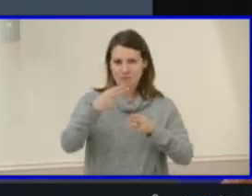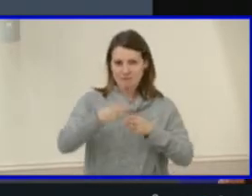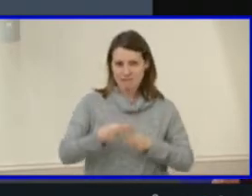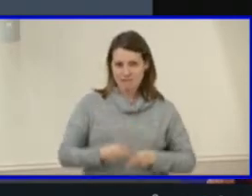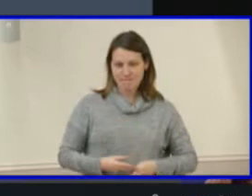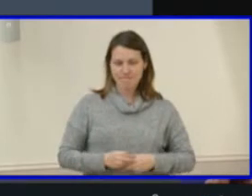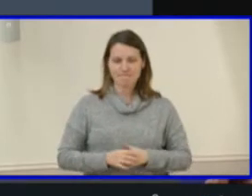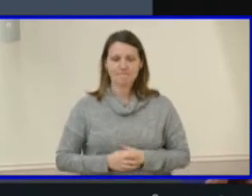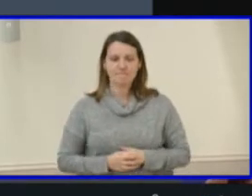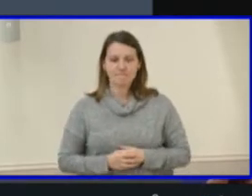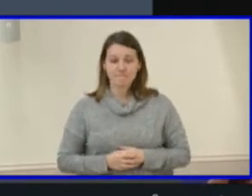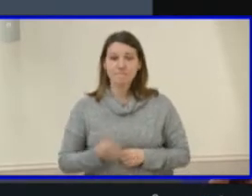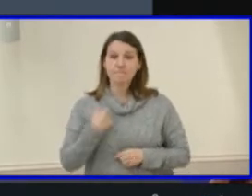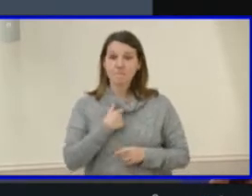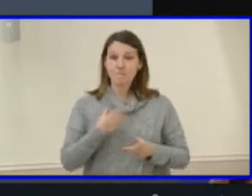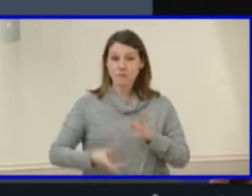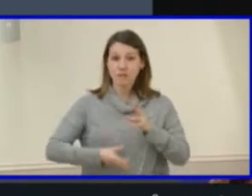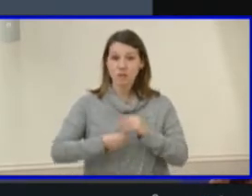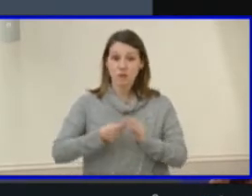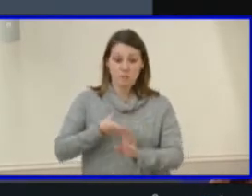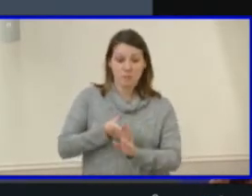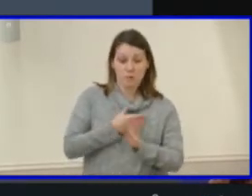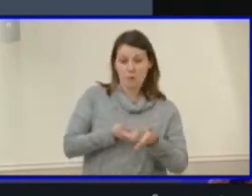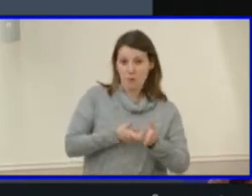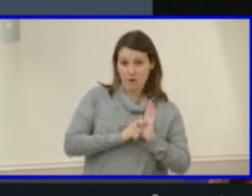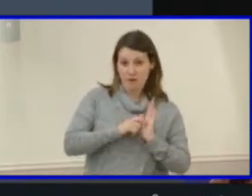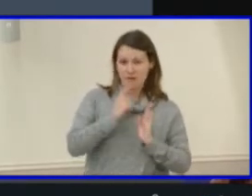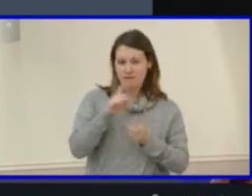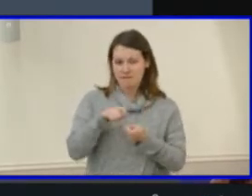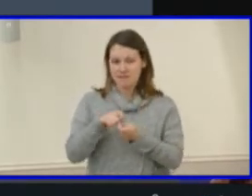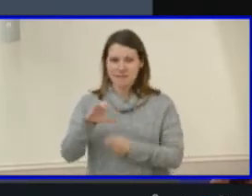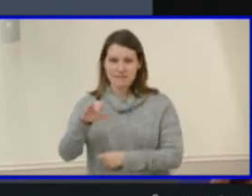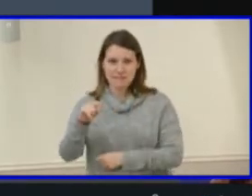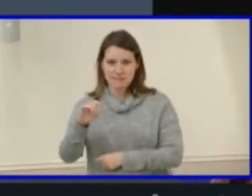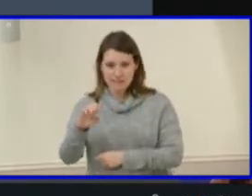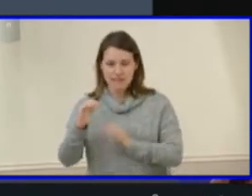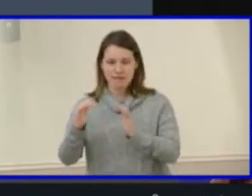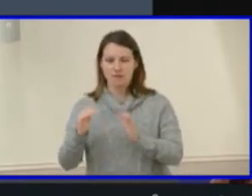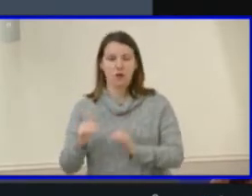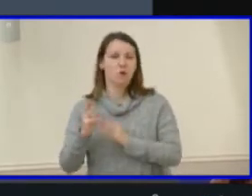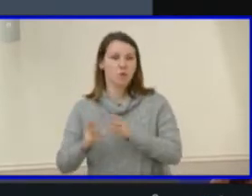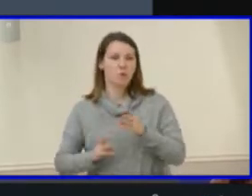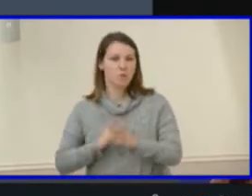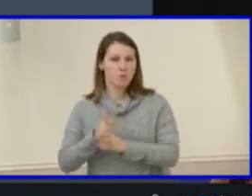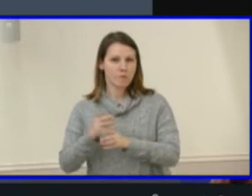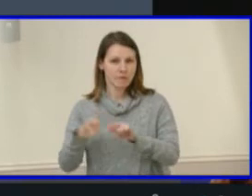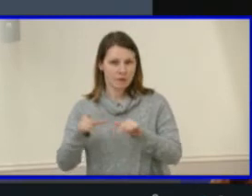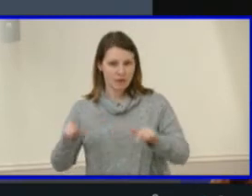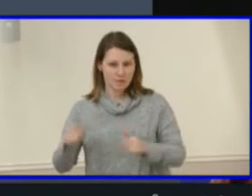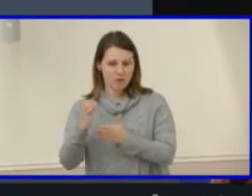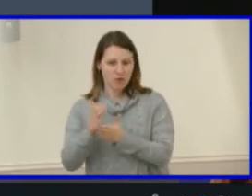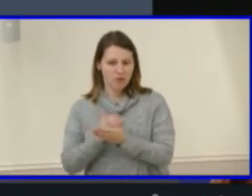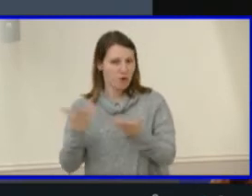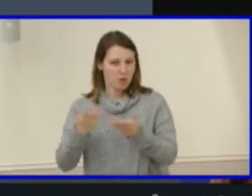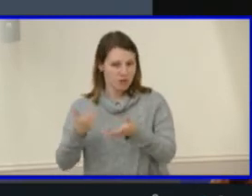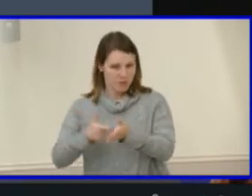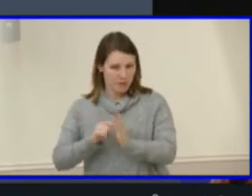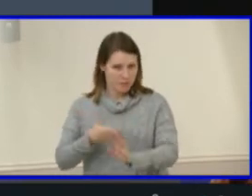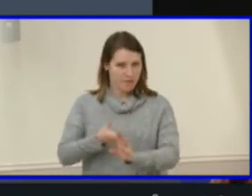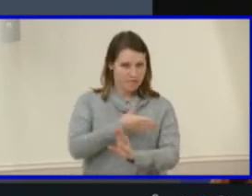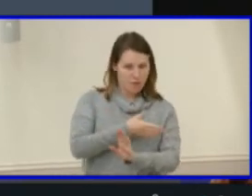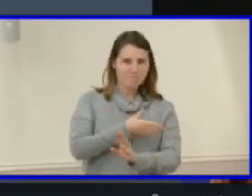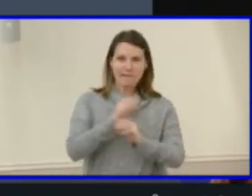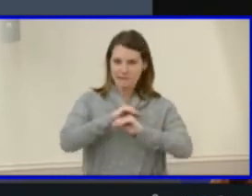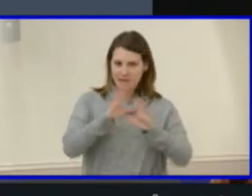We included prerequisites to specific CTE and world language courses to clarify required foundational coursework for